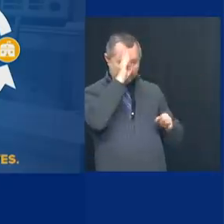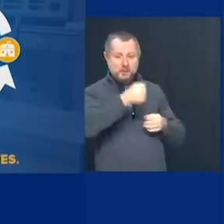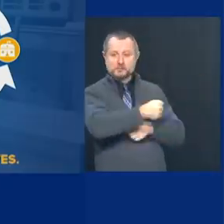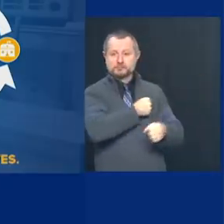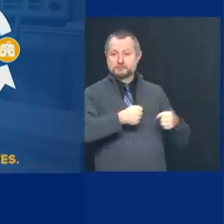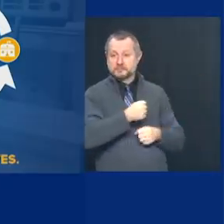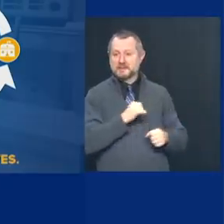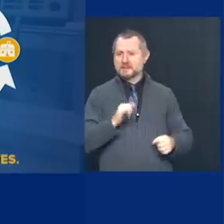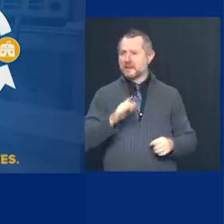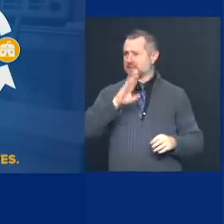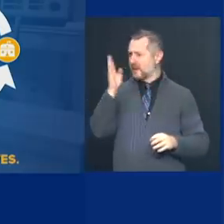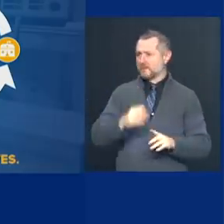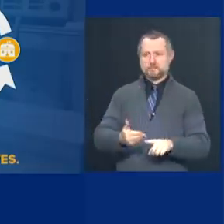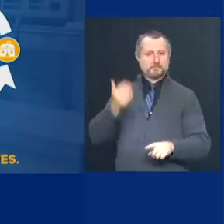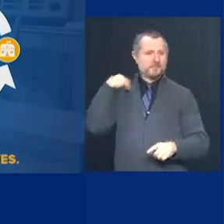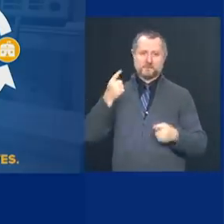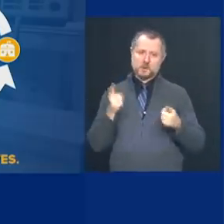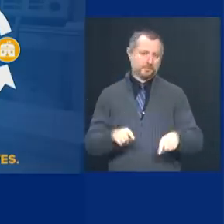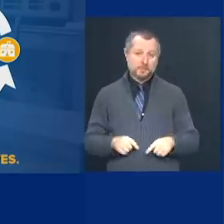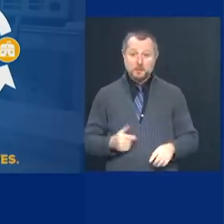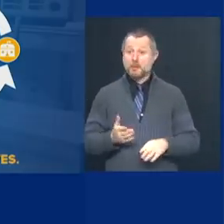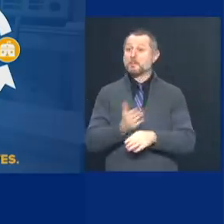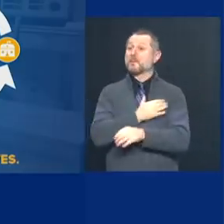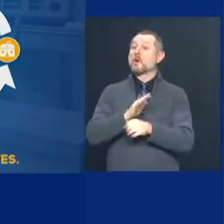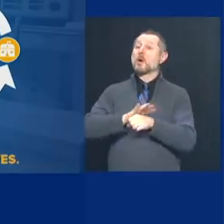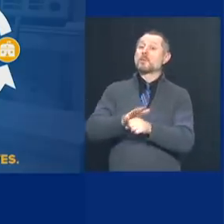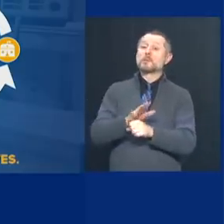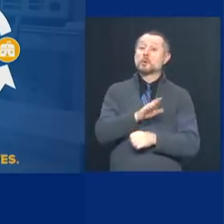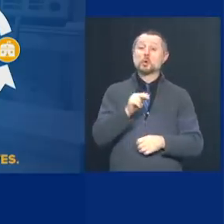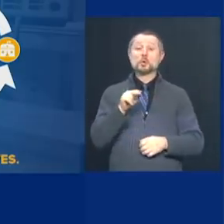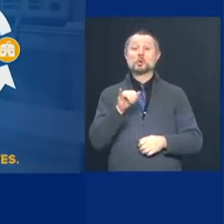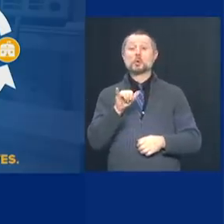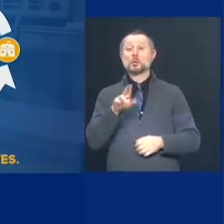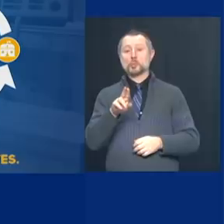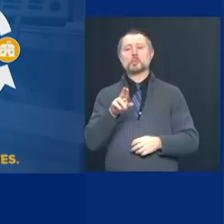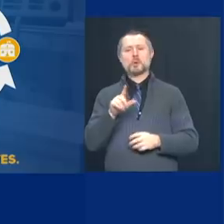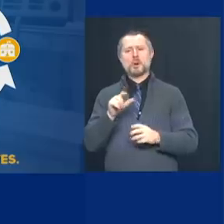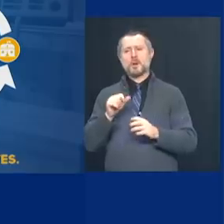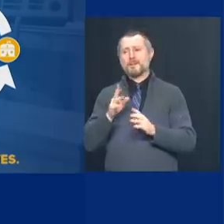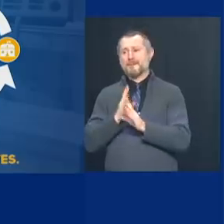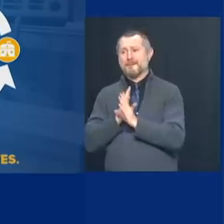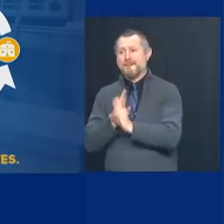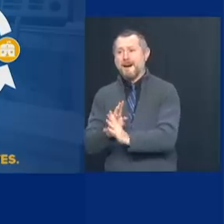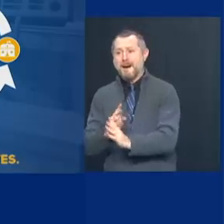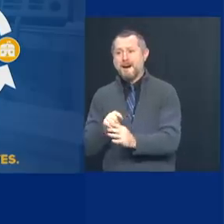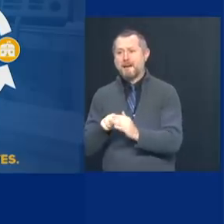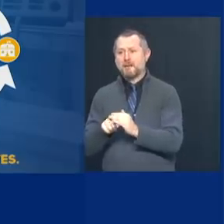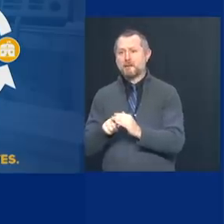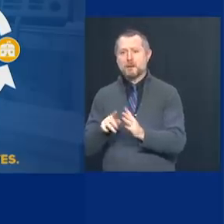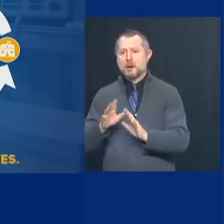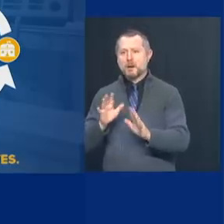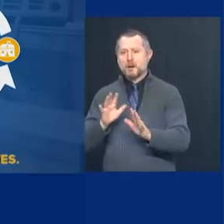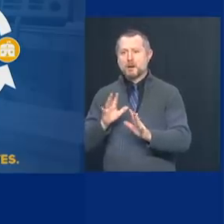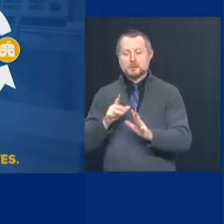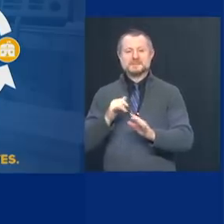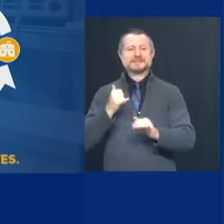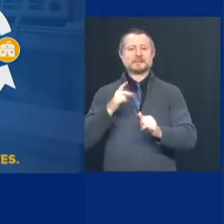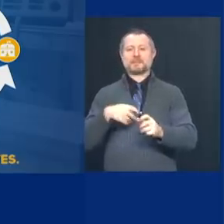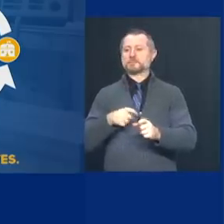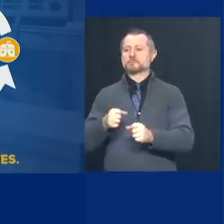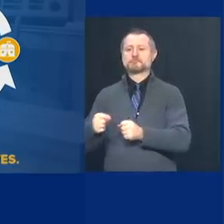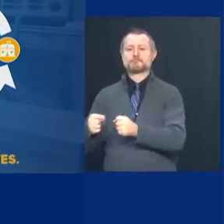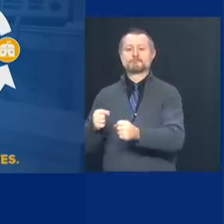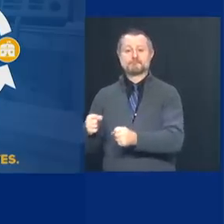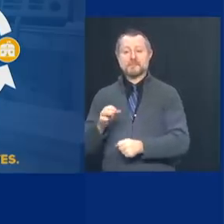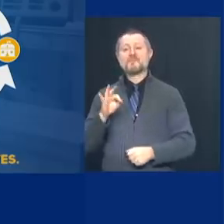right? You could go to NYU Langone. You think you're going to NYU Langone. Uh, what we say in the flex